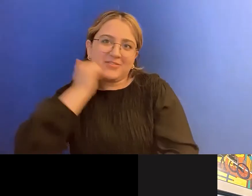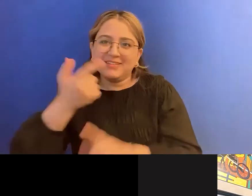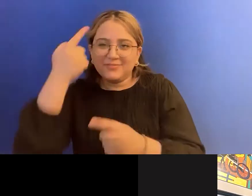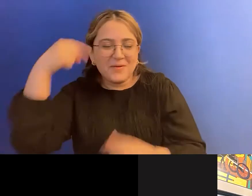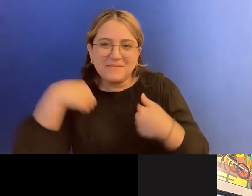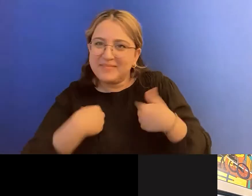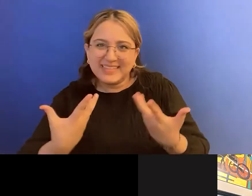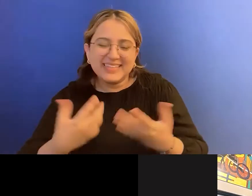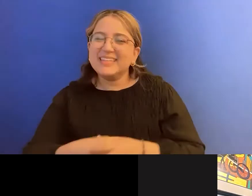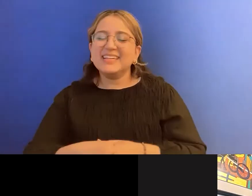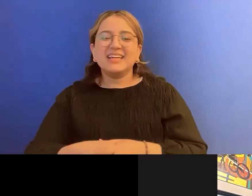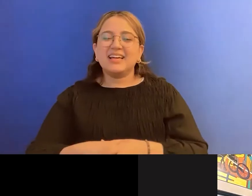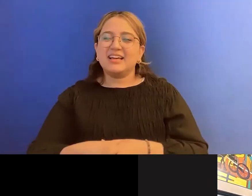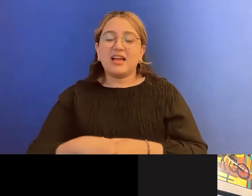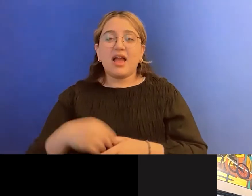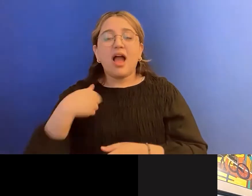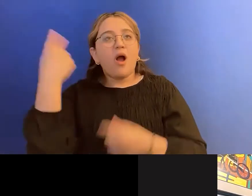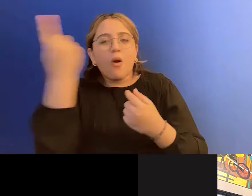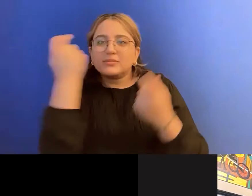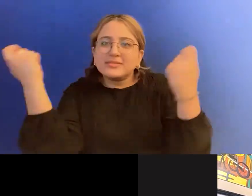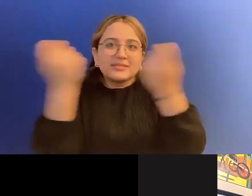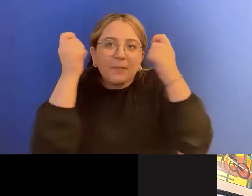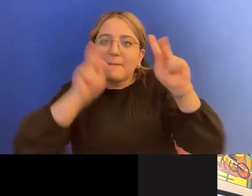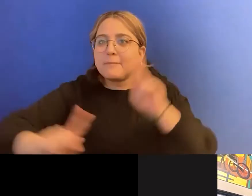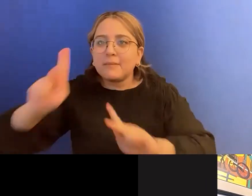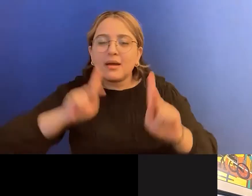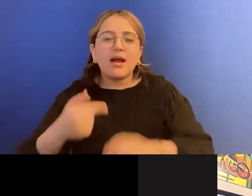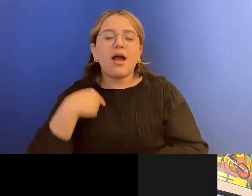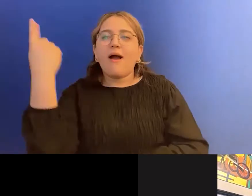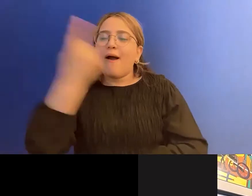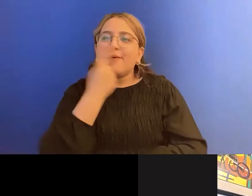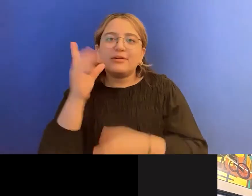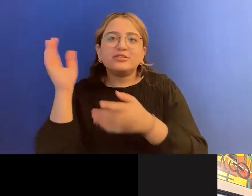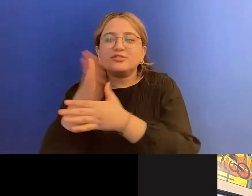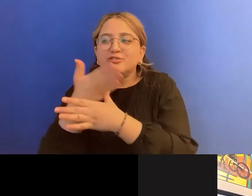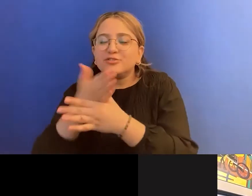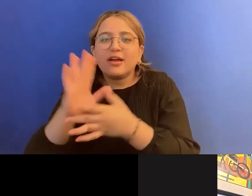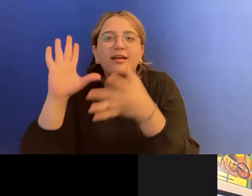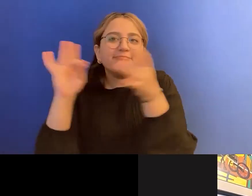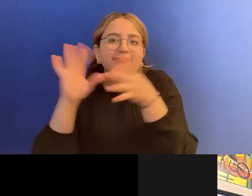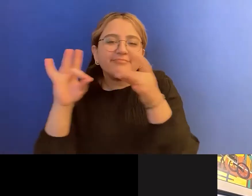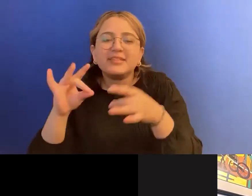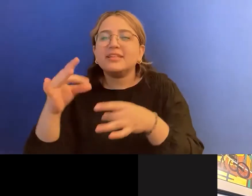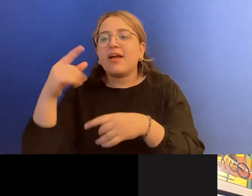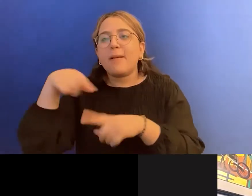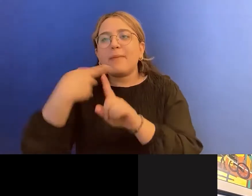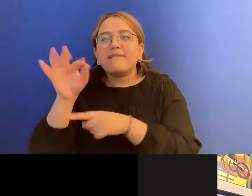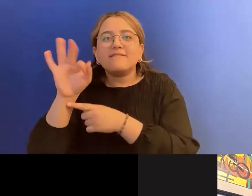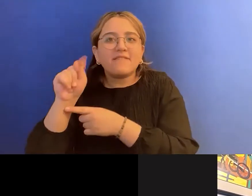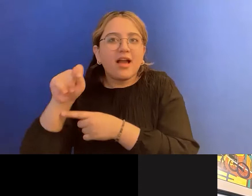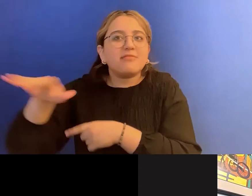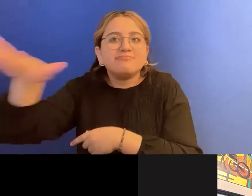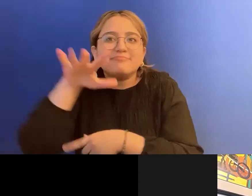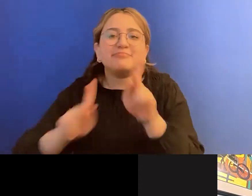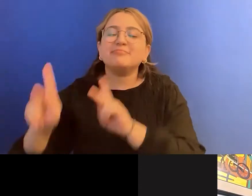people, um, sharing snippets of, you know, fat activism and fat folks in my stories and highlighting